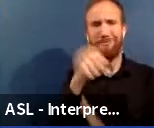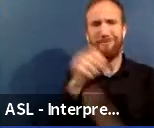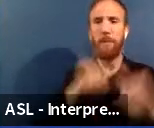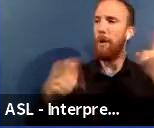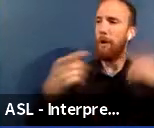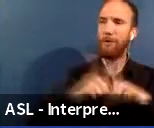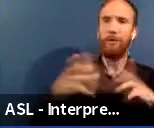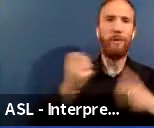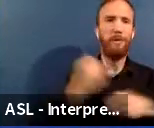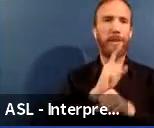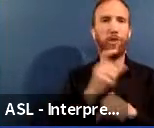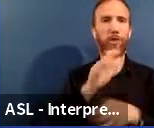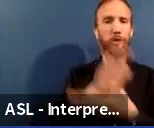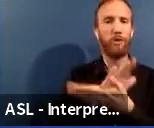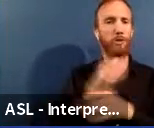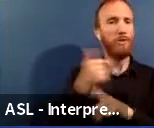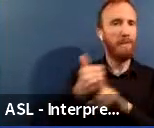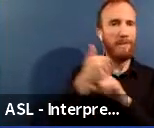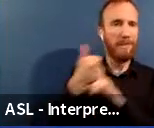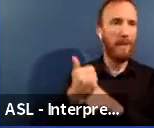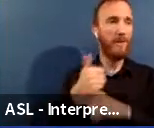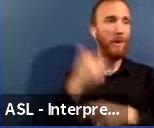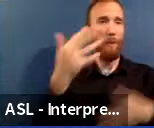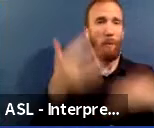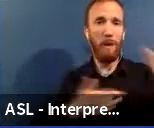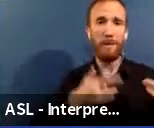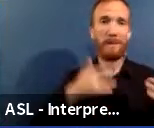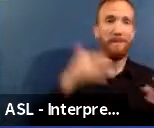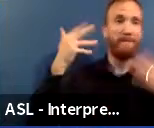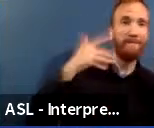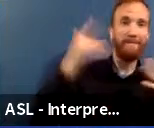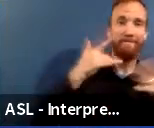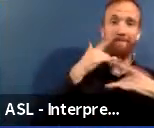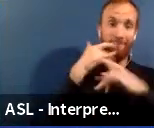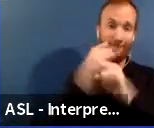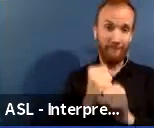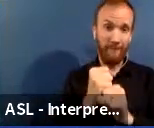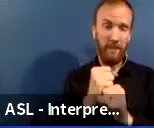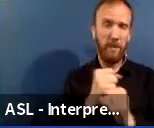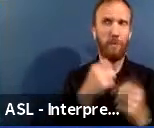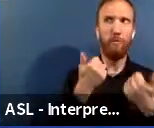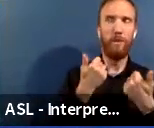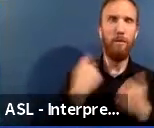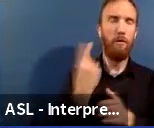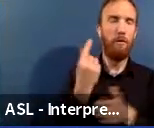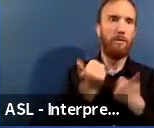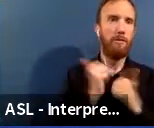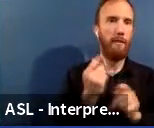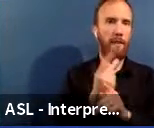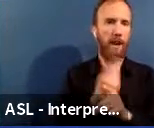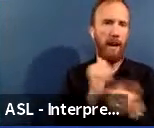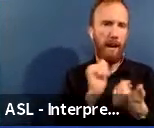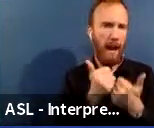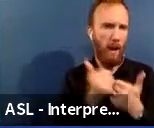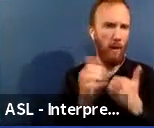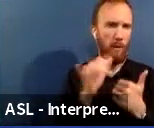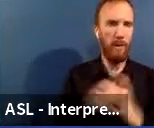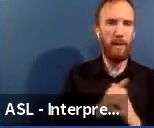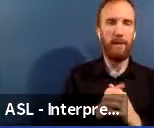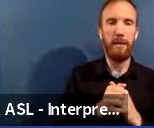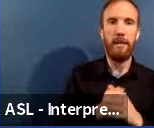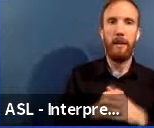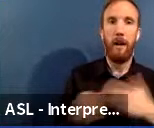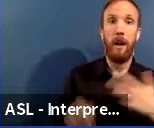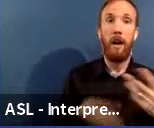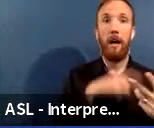and physically attractive. And so we're figuring out how do we continuously do that. We talk about liberatory thinking, which is the